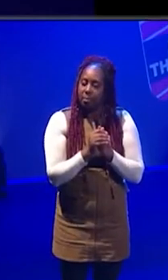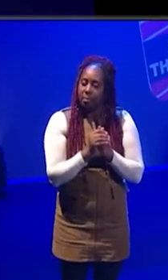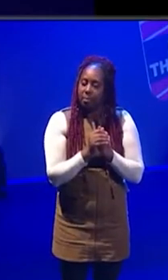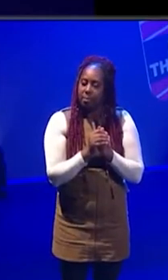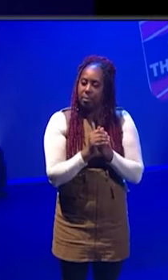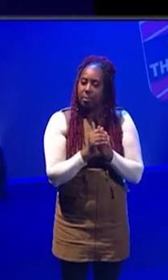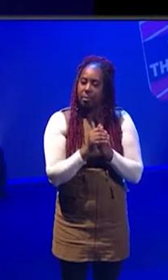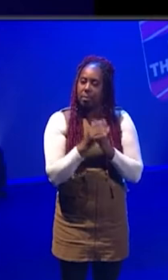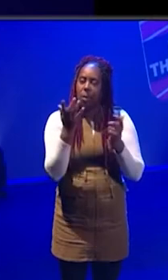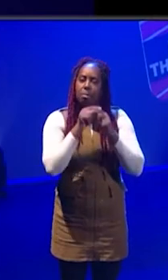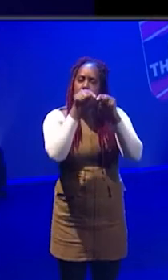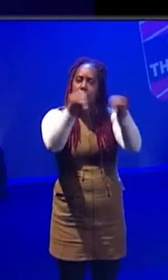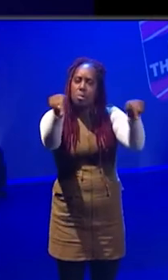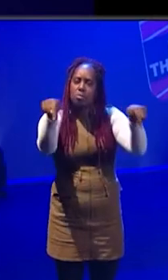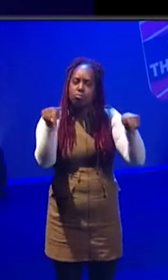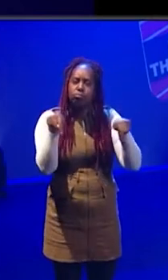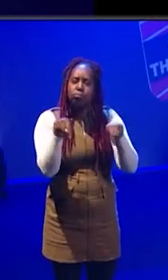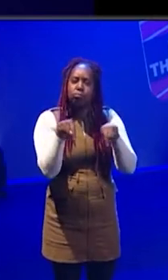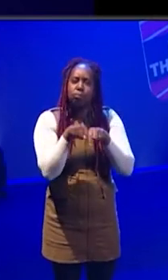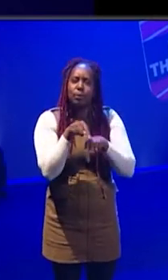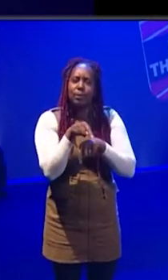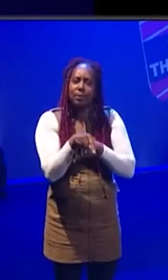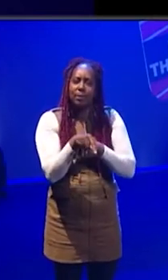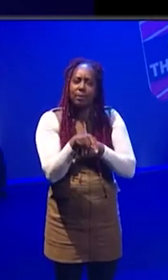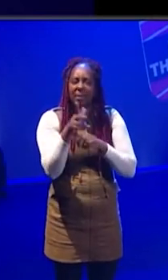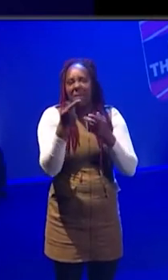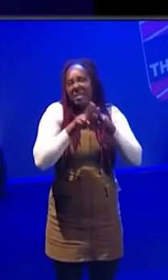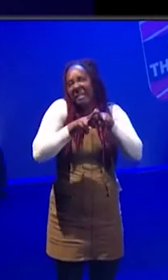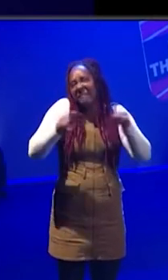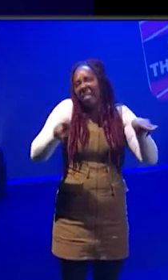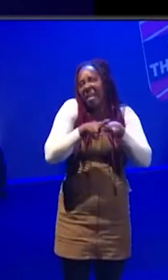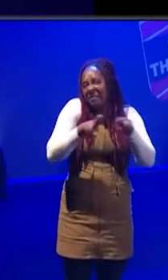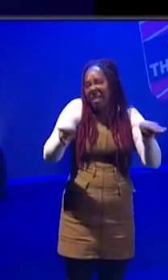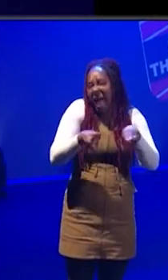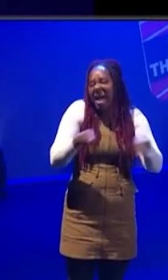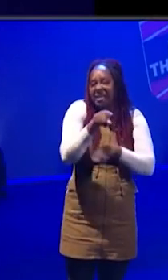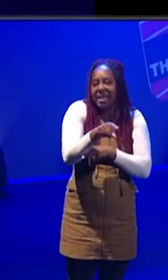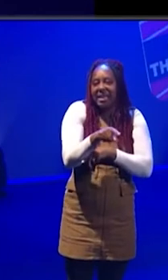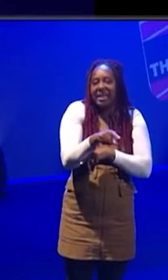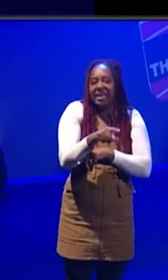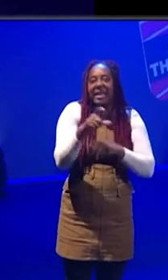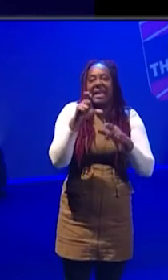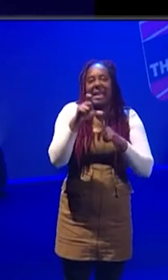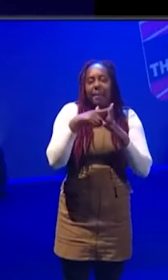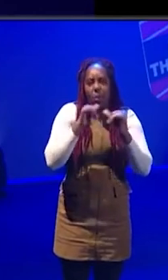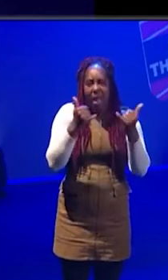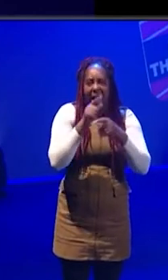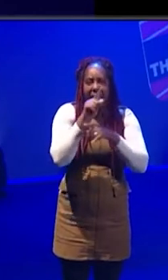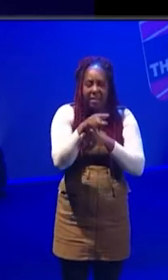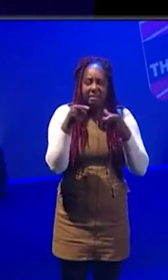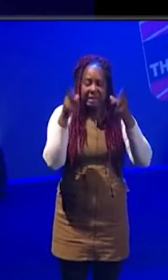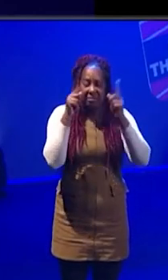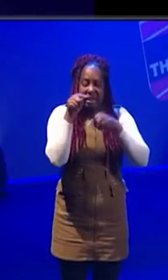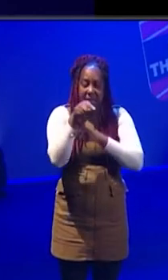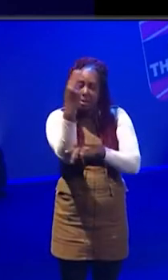studio. I say a studio. It was a basement flat in Camberwell for a director designer who